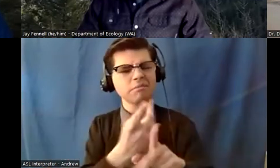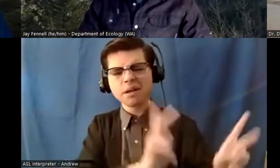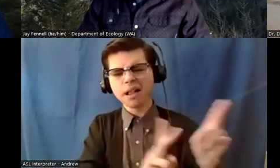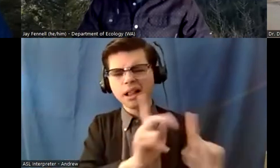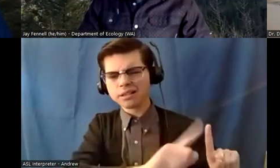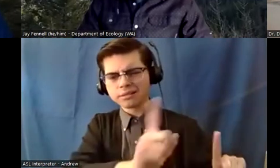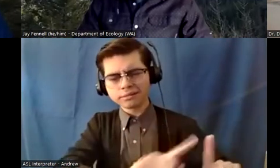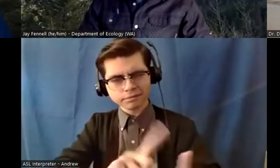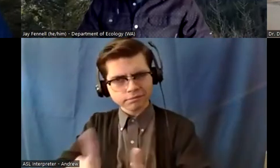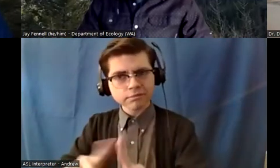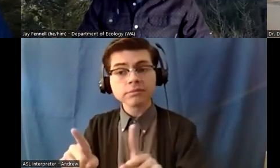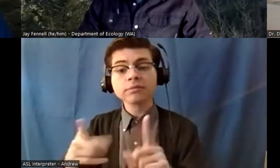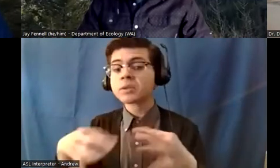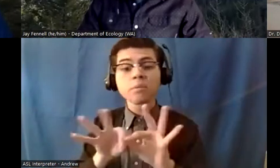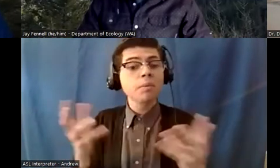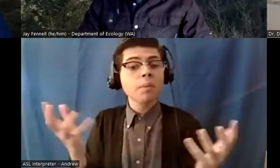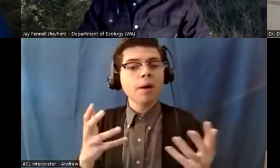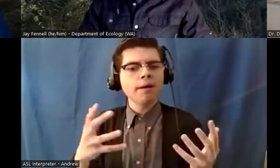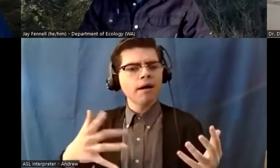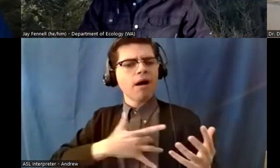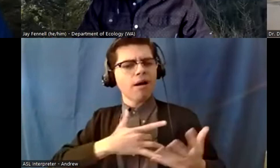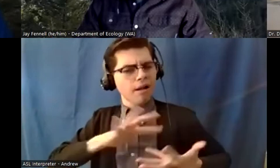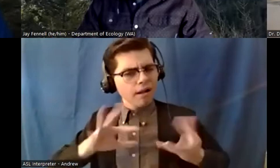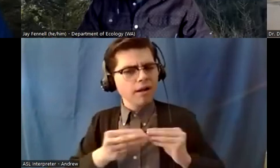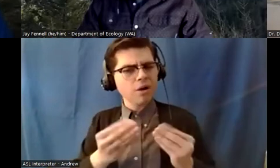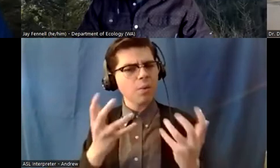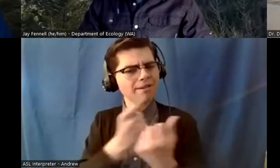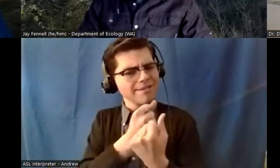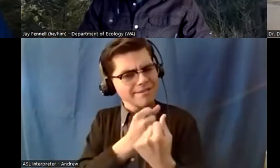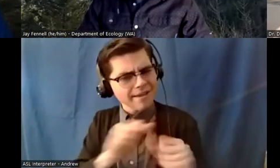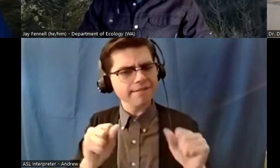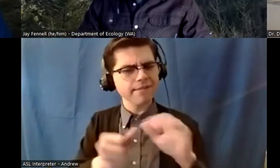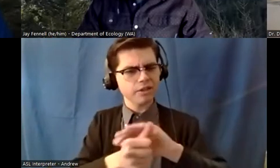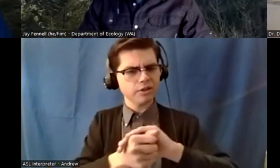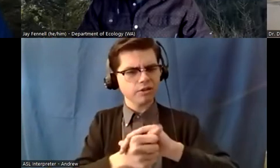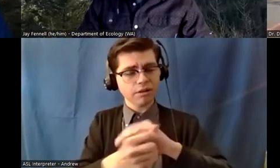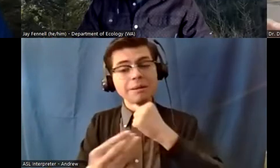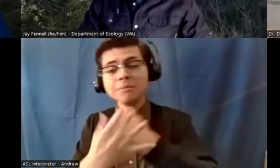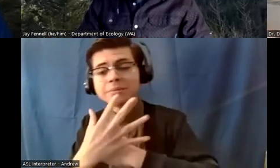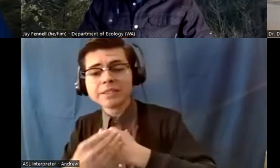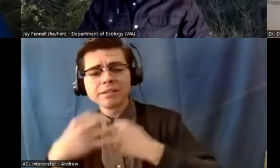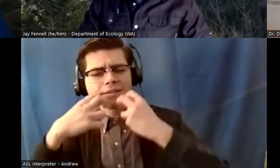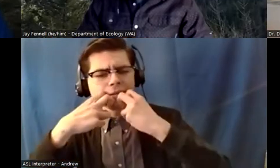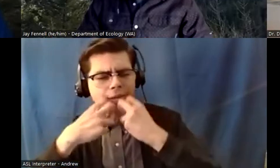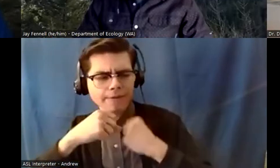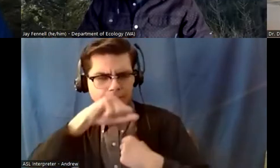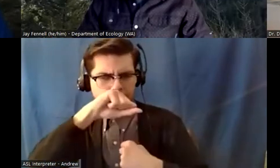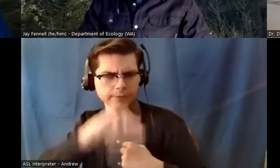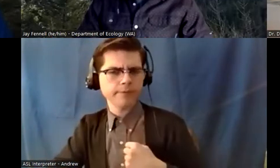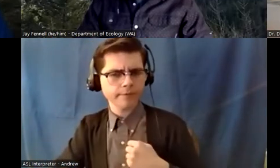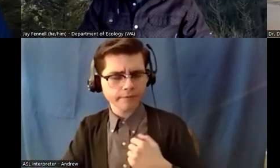try to help save them and a love for the beach and then we can put you in a place to help you out with our program